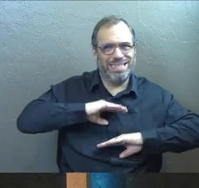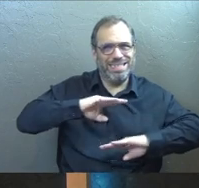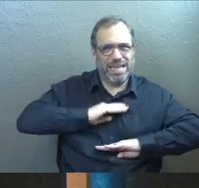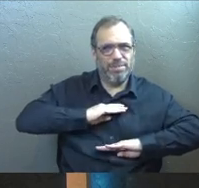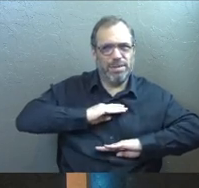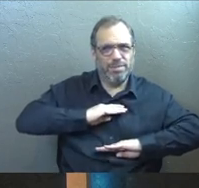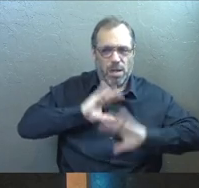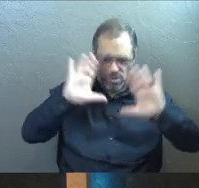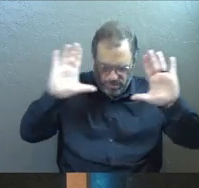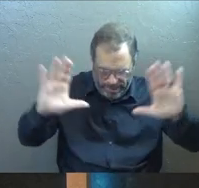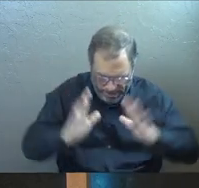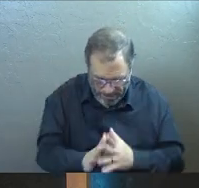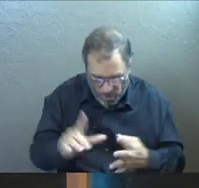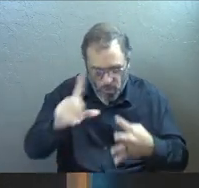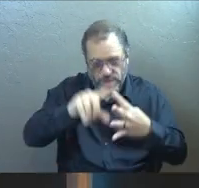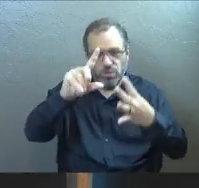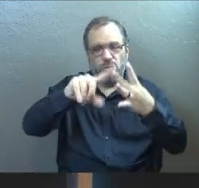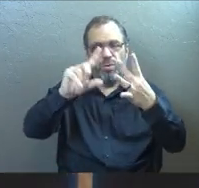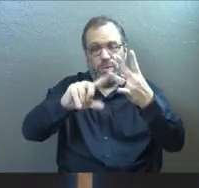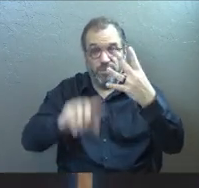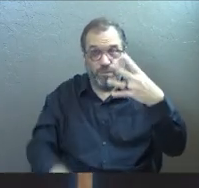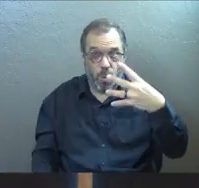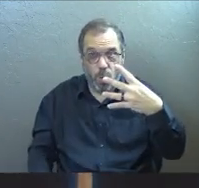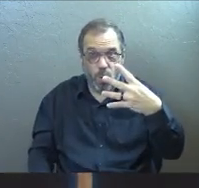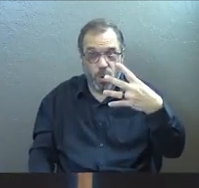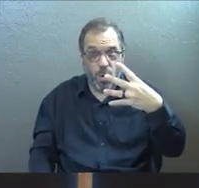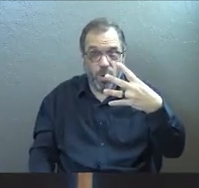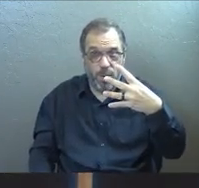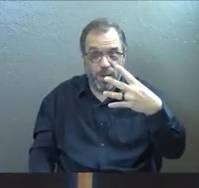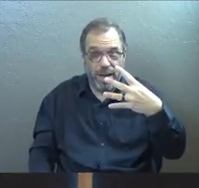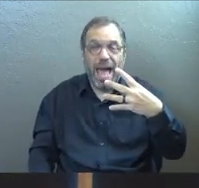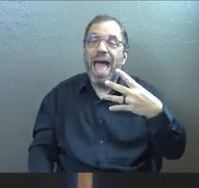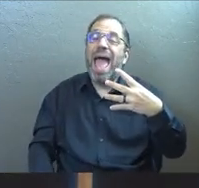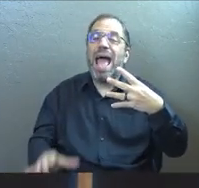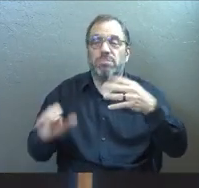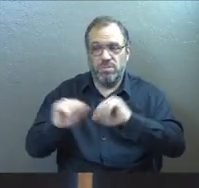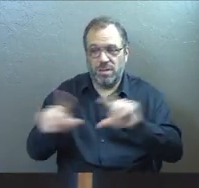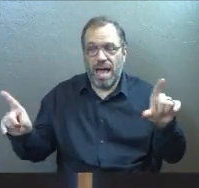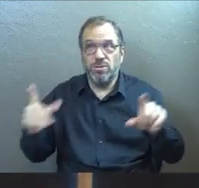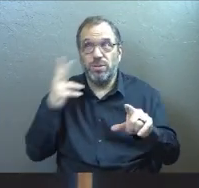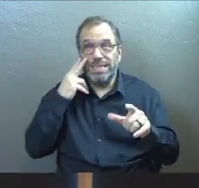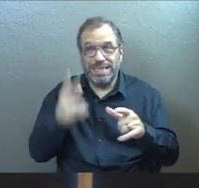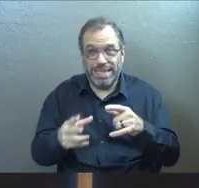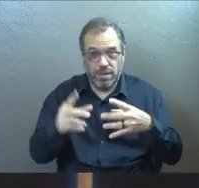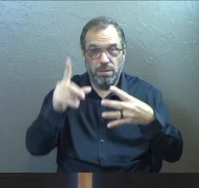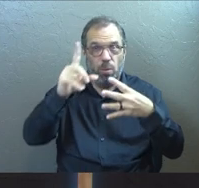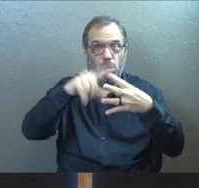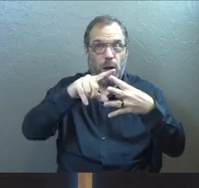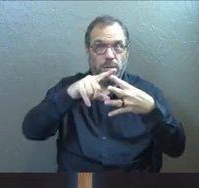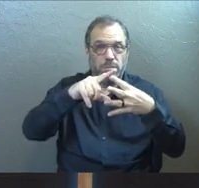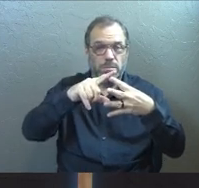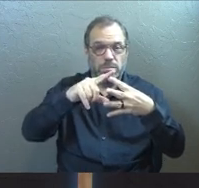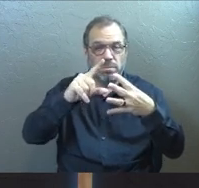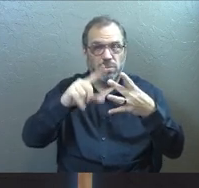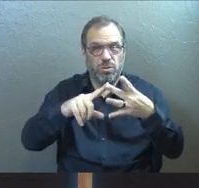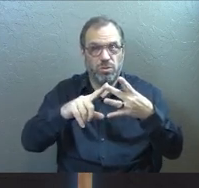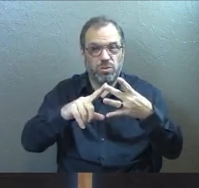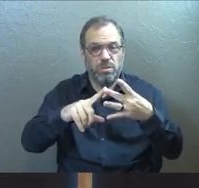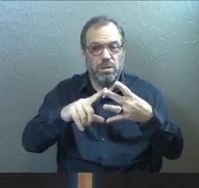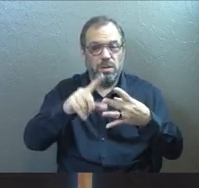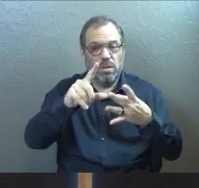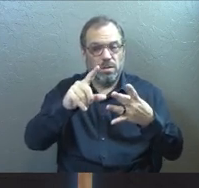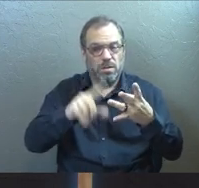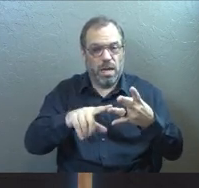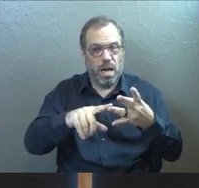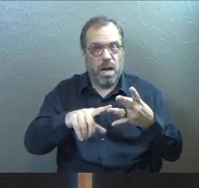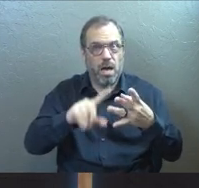Now, as I go through these four sections and, and I'm going to even number the slides so you can see where I'm at. Some of them may really